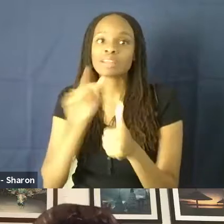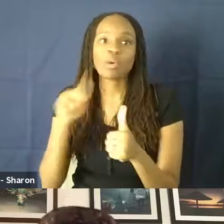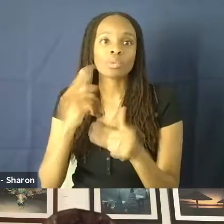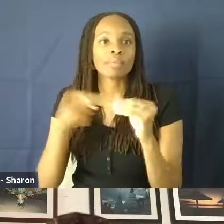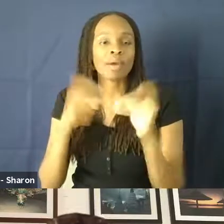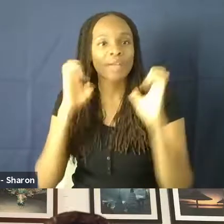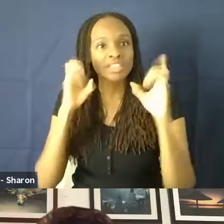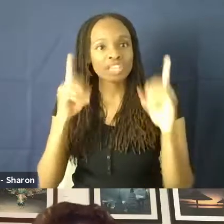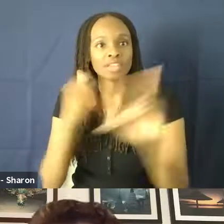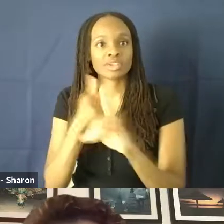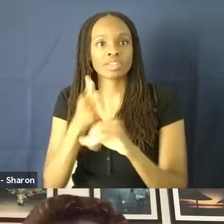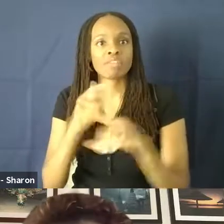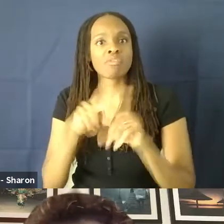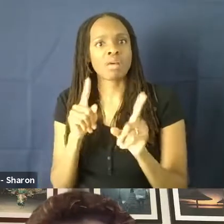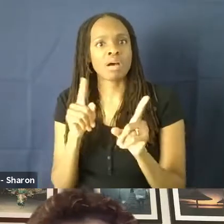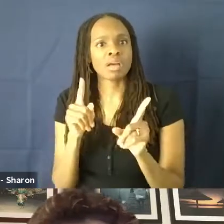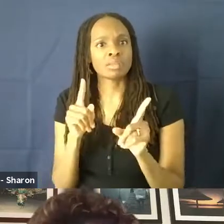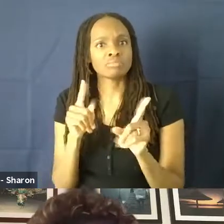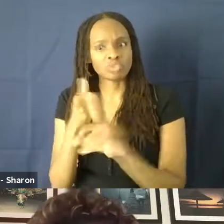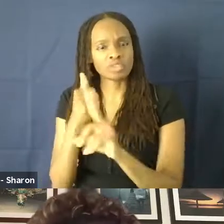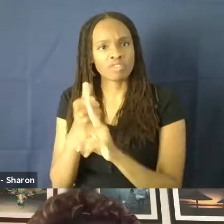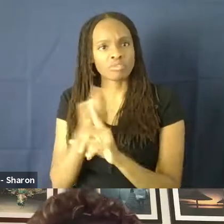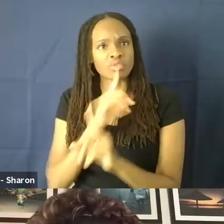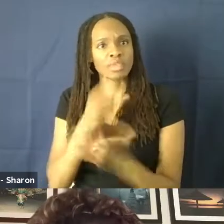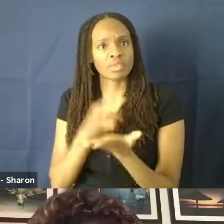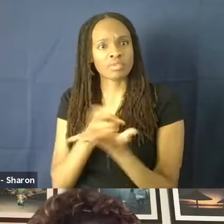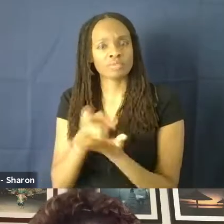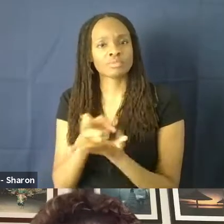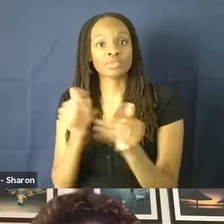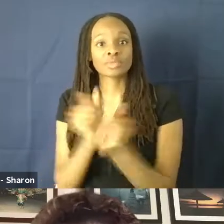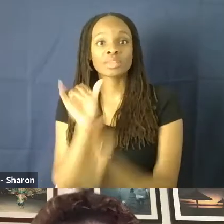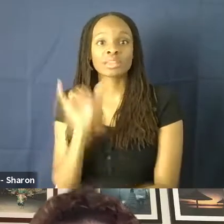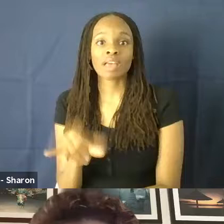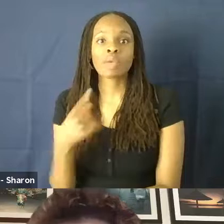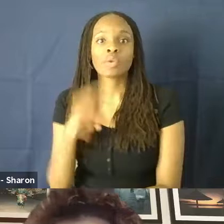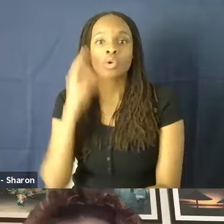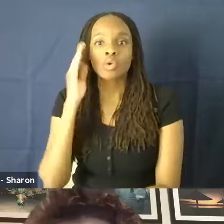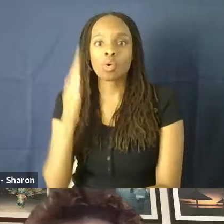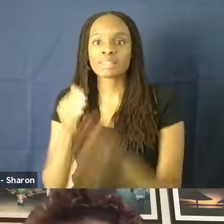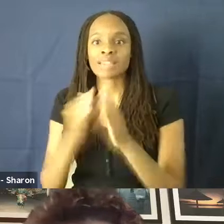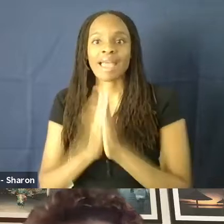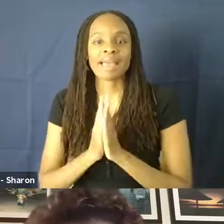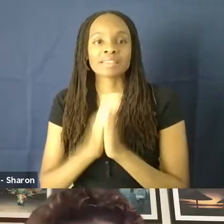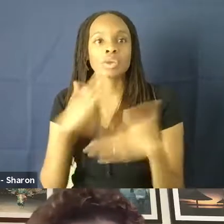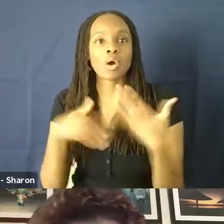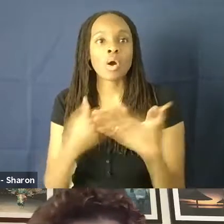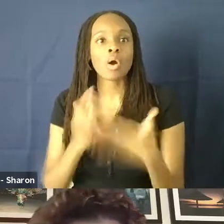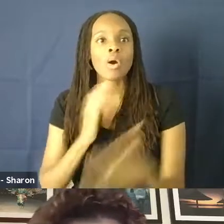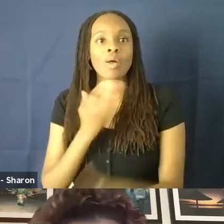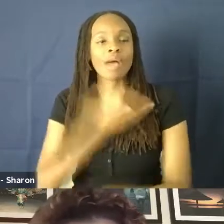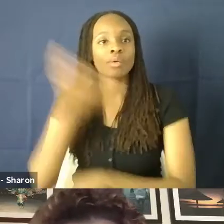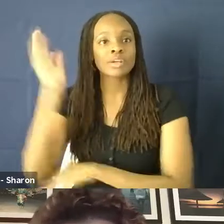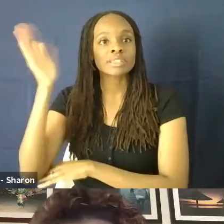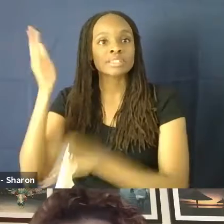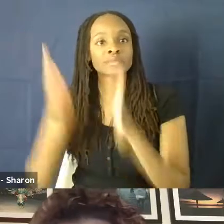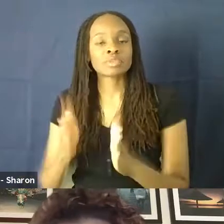but also being very, you know, authentic. So with that, we're going to ask all of our illustrious speakers to come